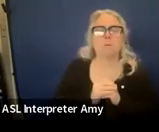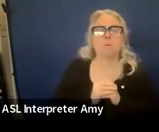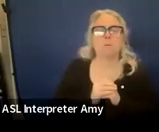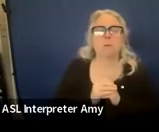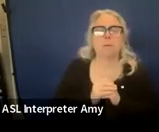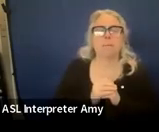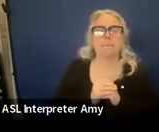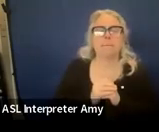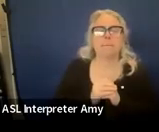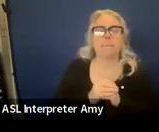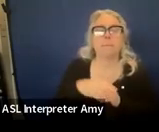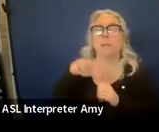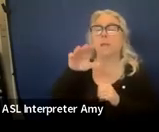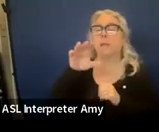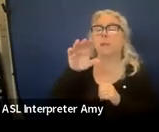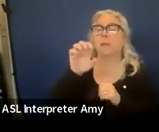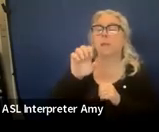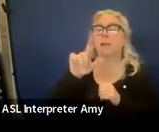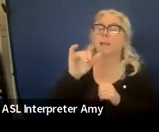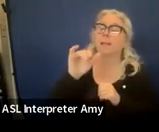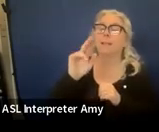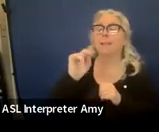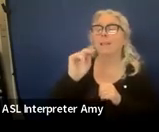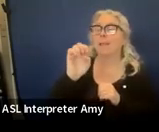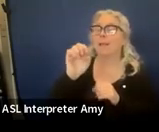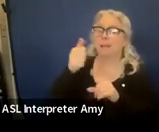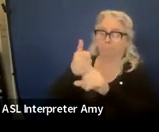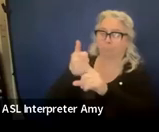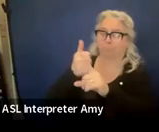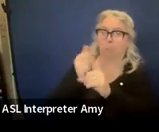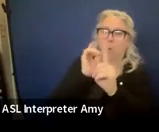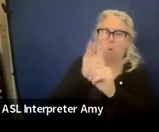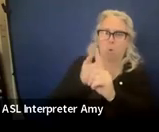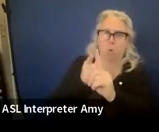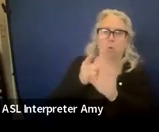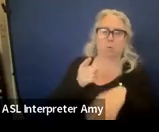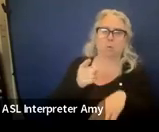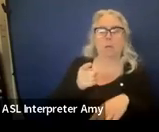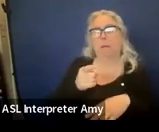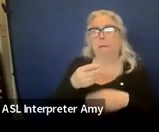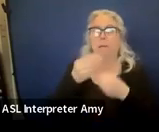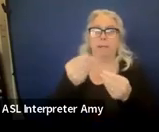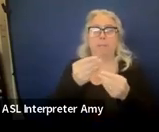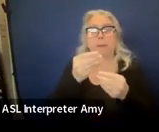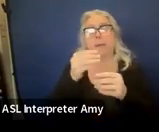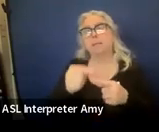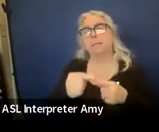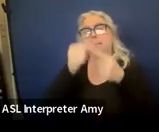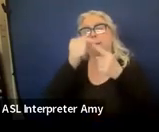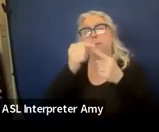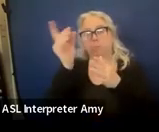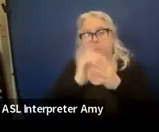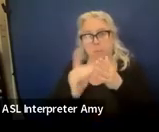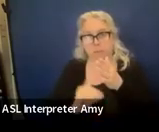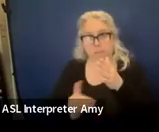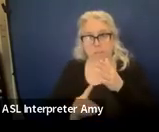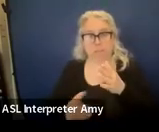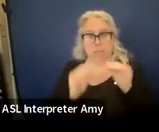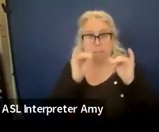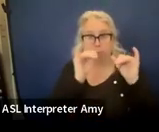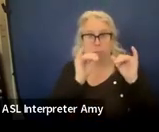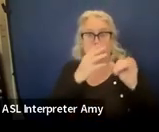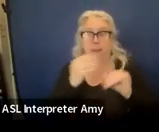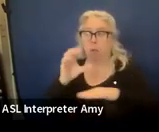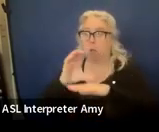Elaine here. She has a goal around given specially designed instruction and consult from an occupational therapist.